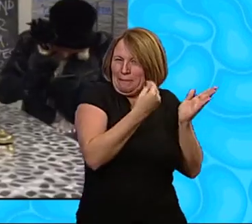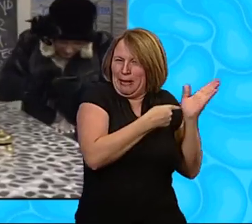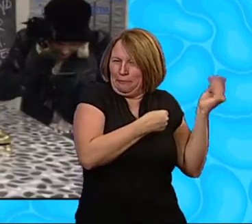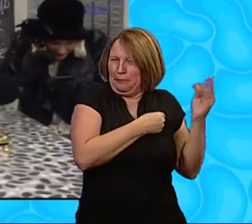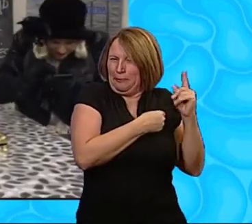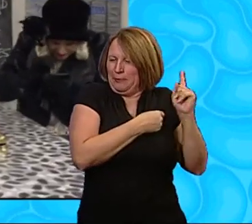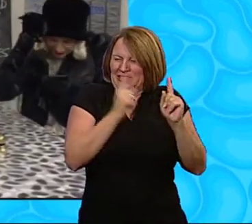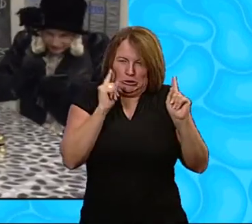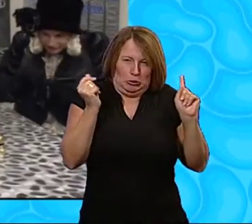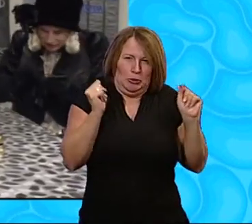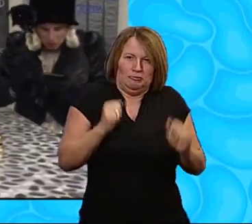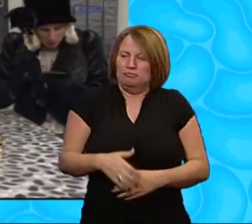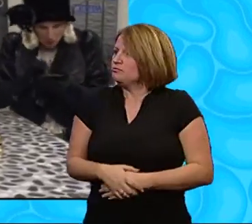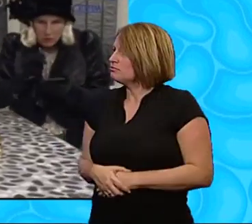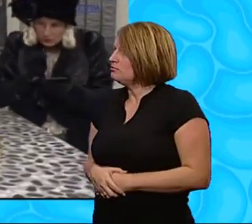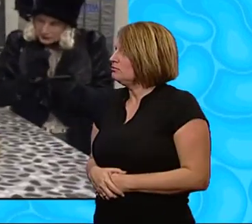see in a second